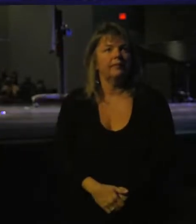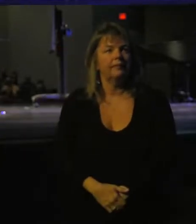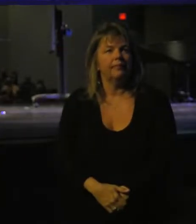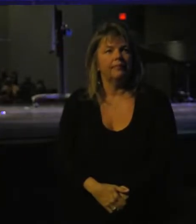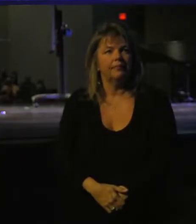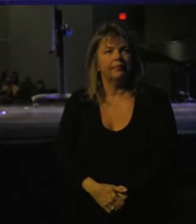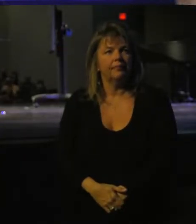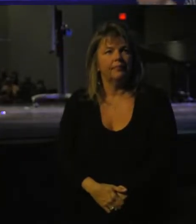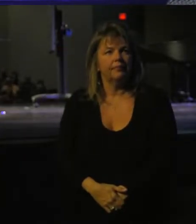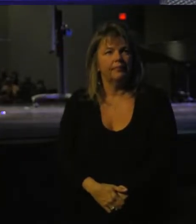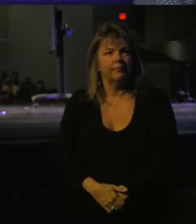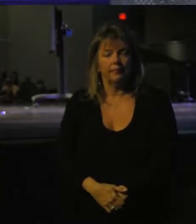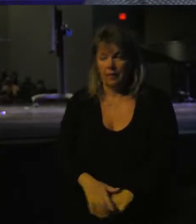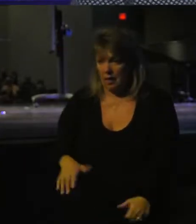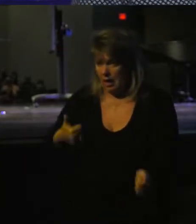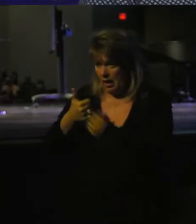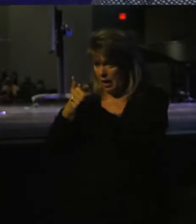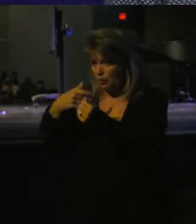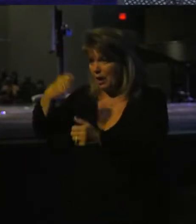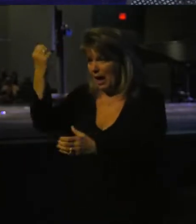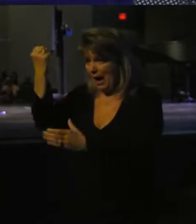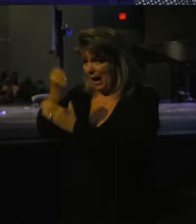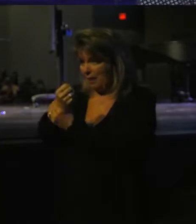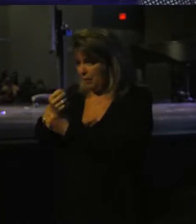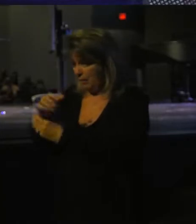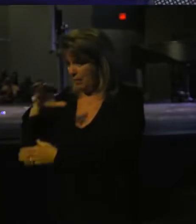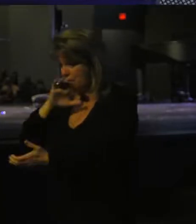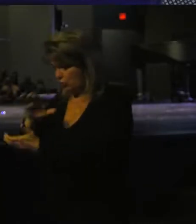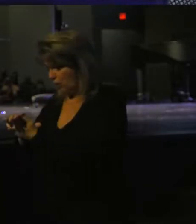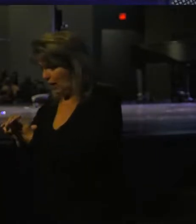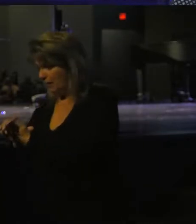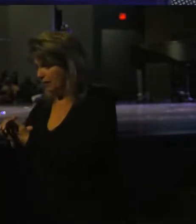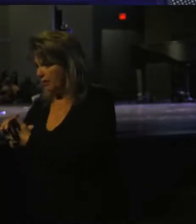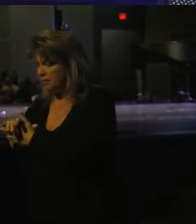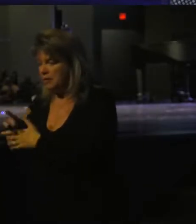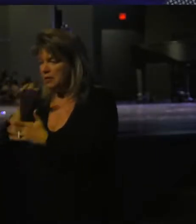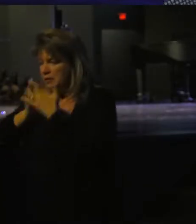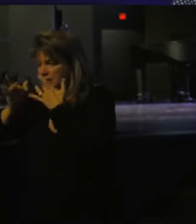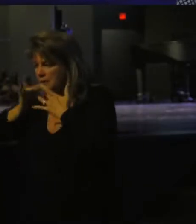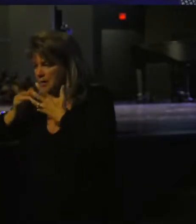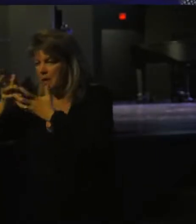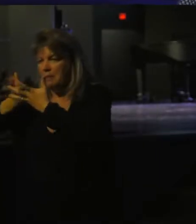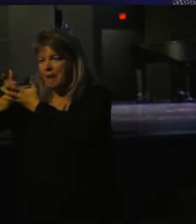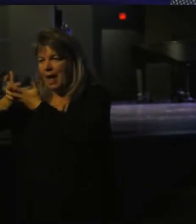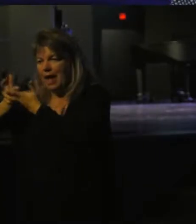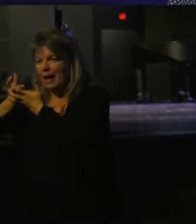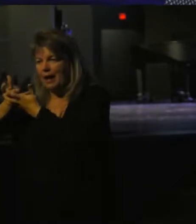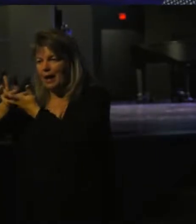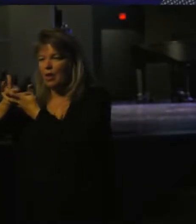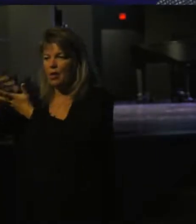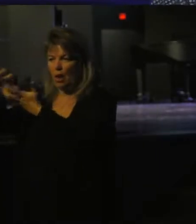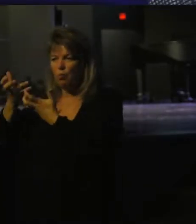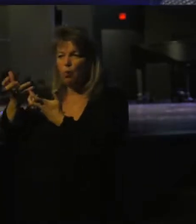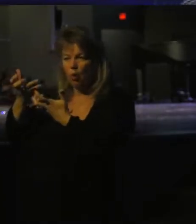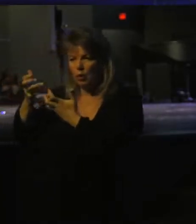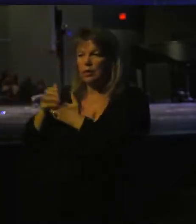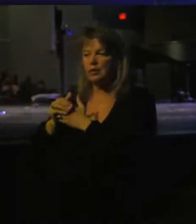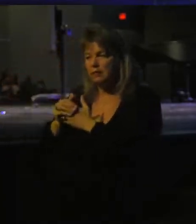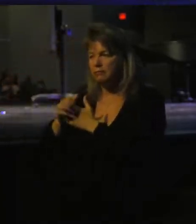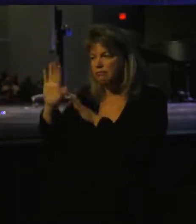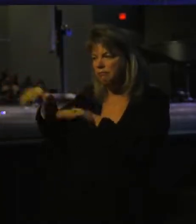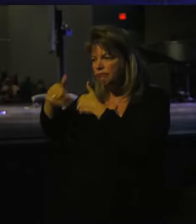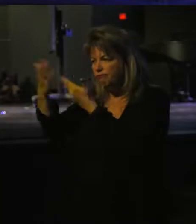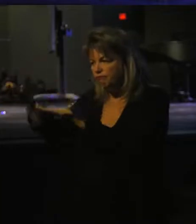Just to catch you up to speed here, Abraham and his wife had been desperately begging and pleading with God to